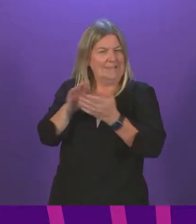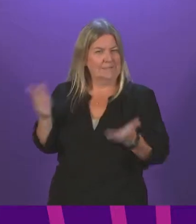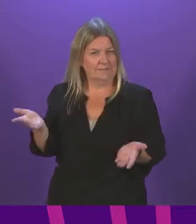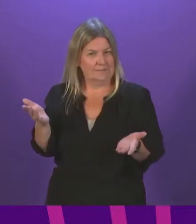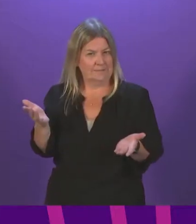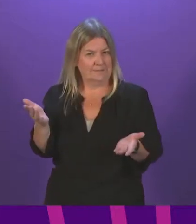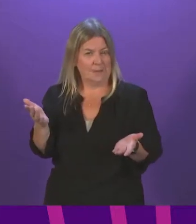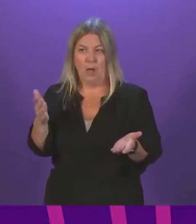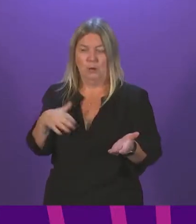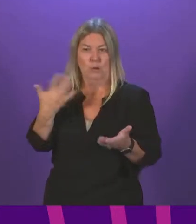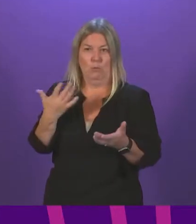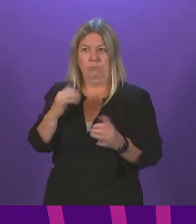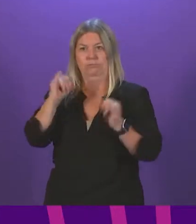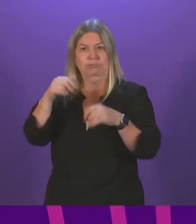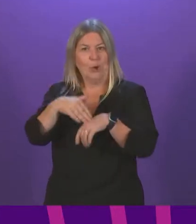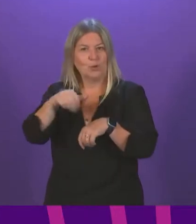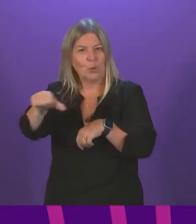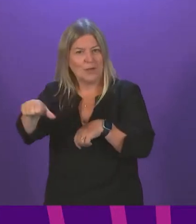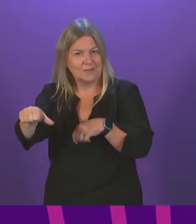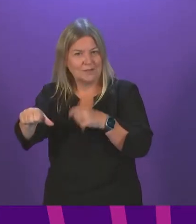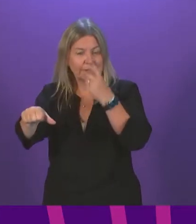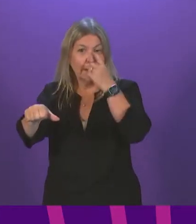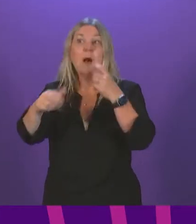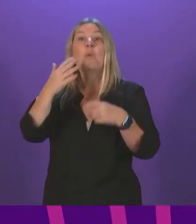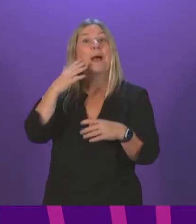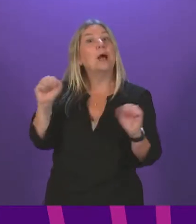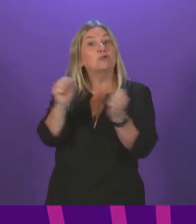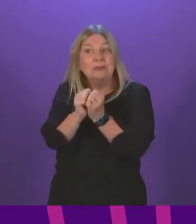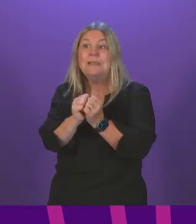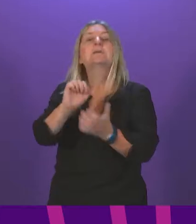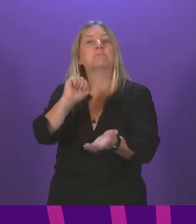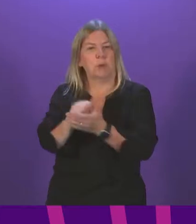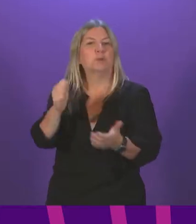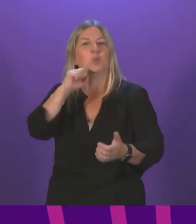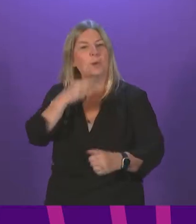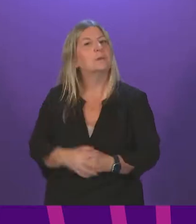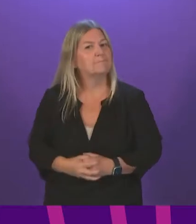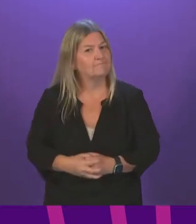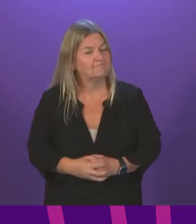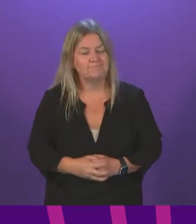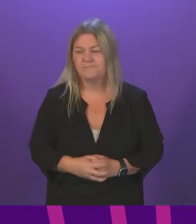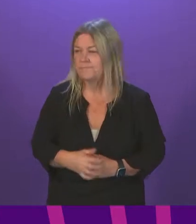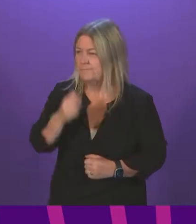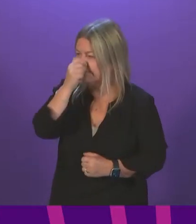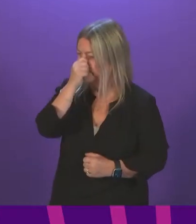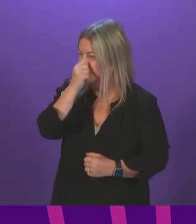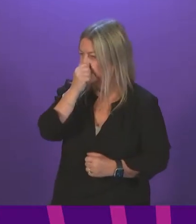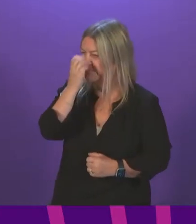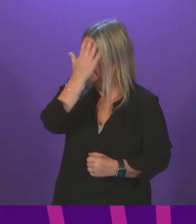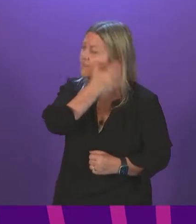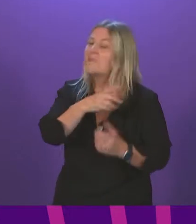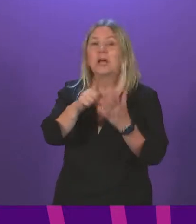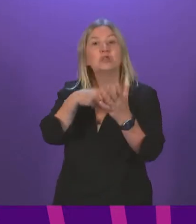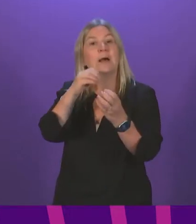definition. And, of course, we'll publish that when we've come to the conclusion of that exercise. Jackie Beely. So, this week is